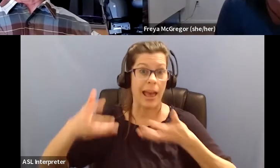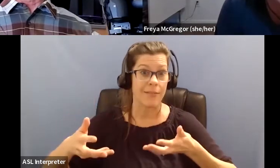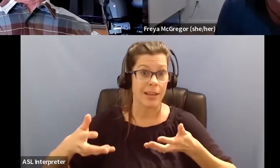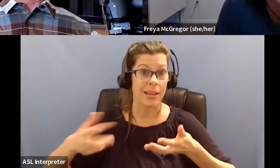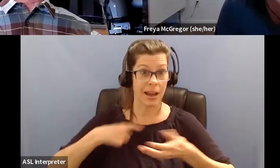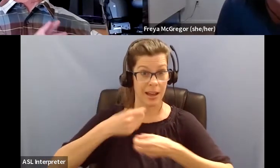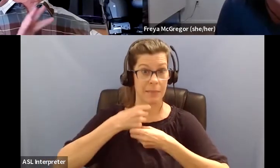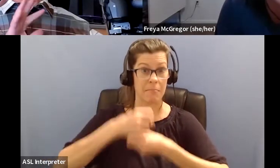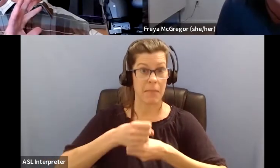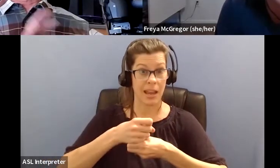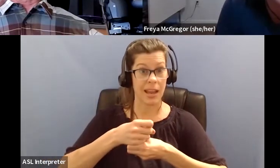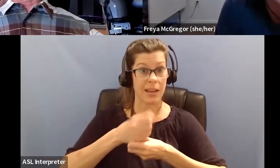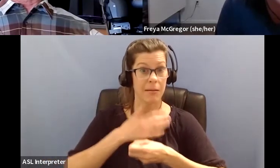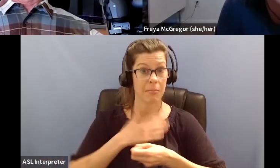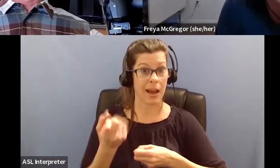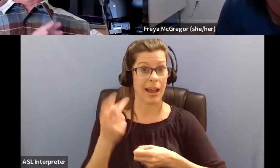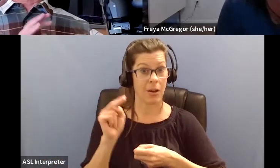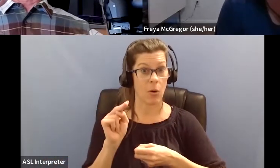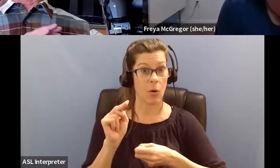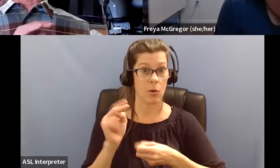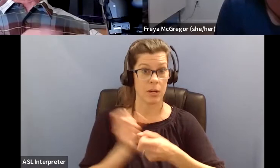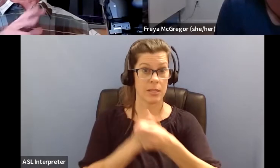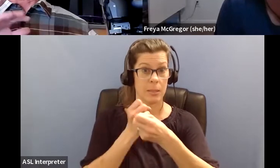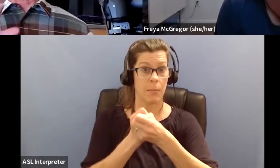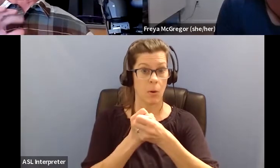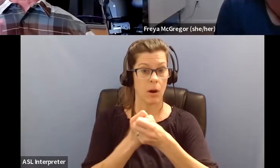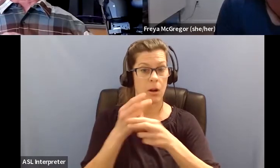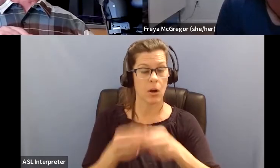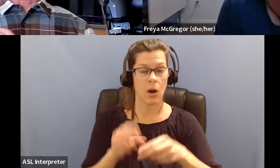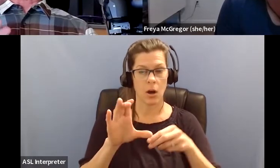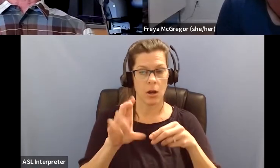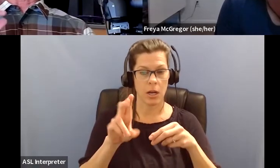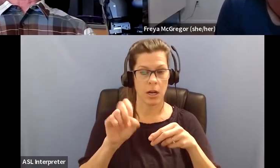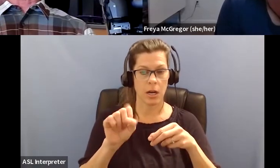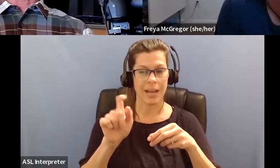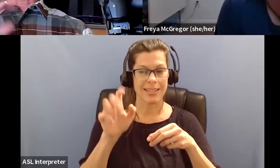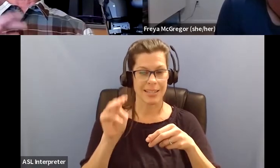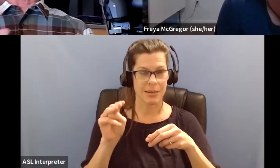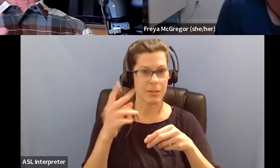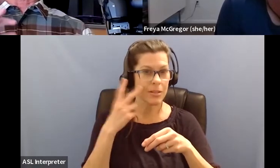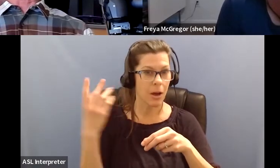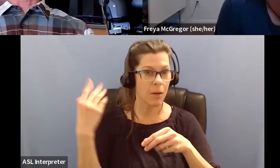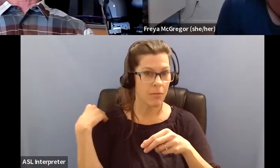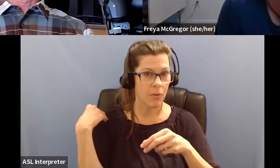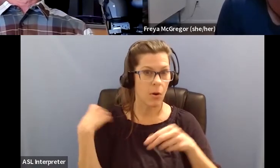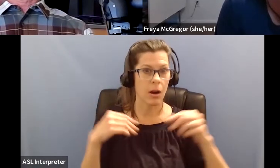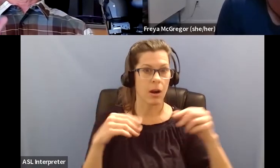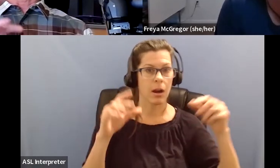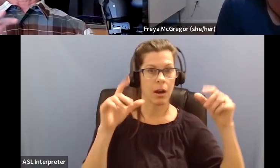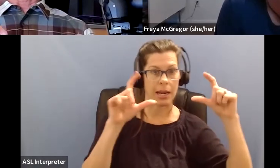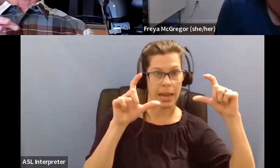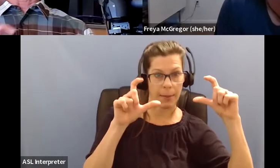custom support for what you saw earlier was the combination of my camera and my scope,